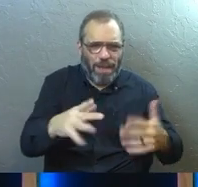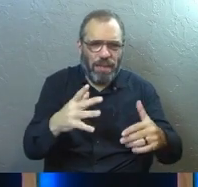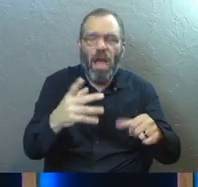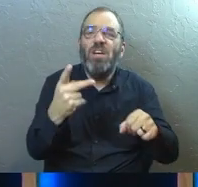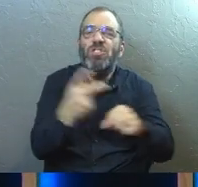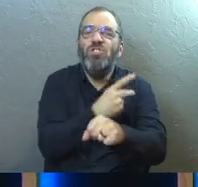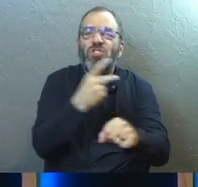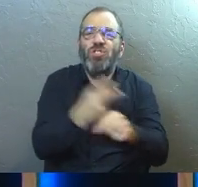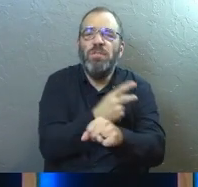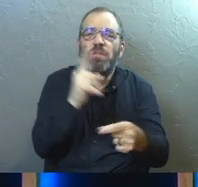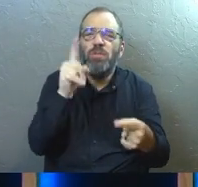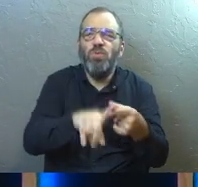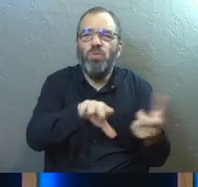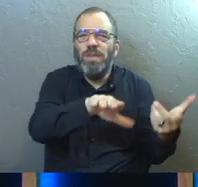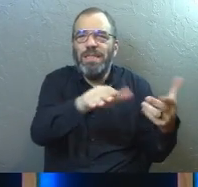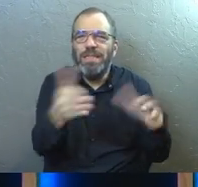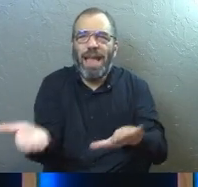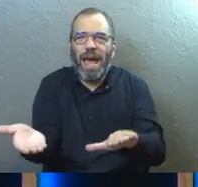to death.